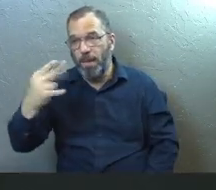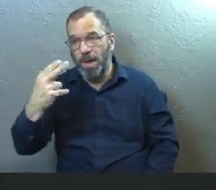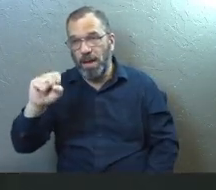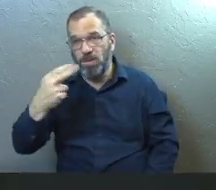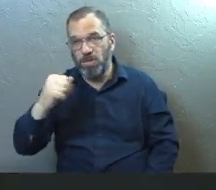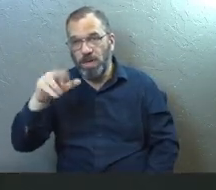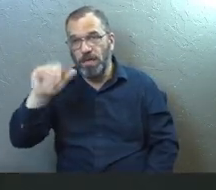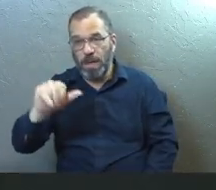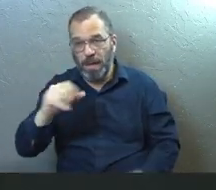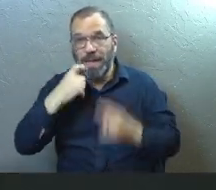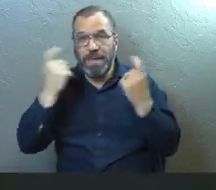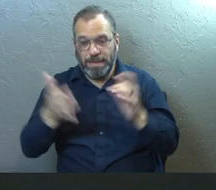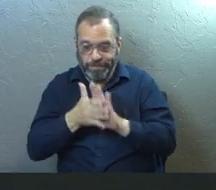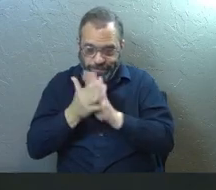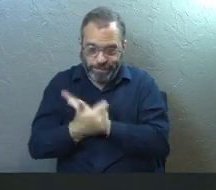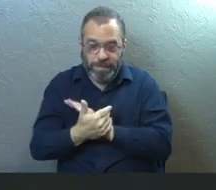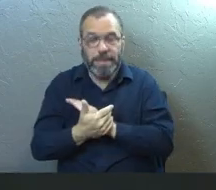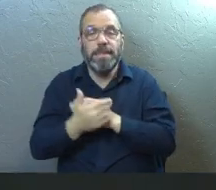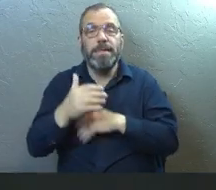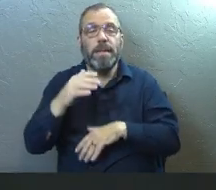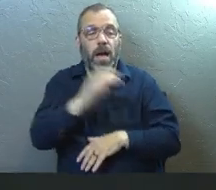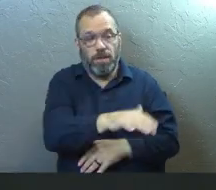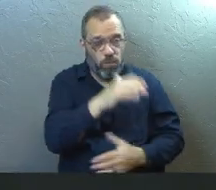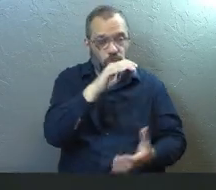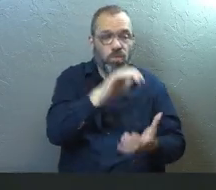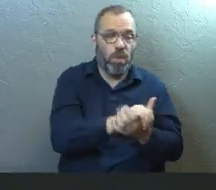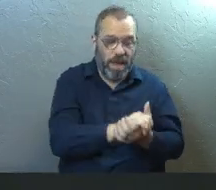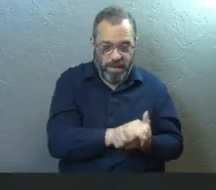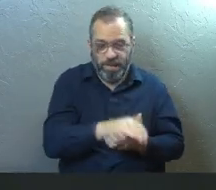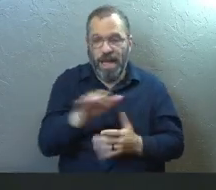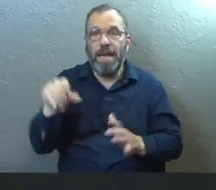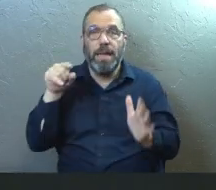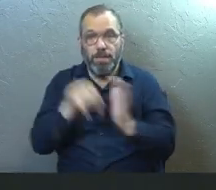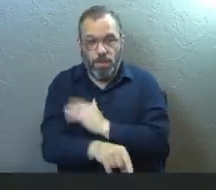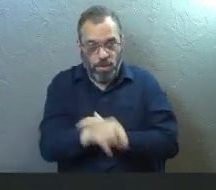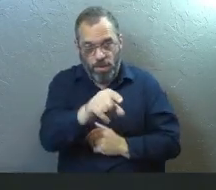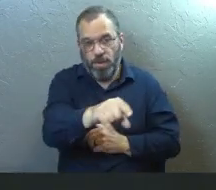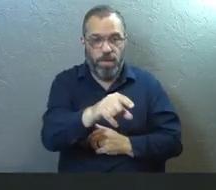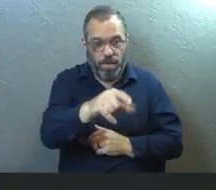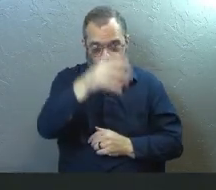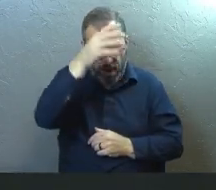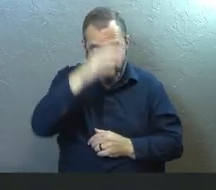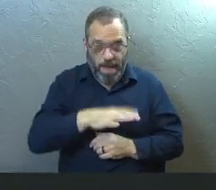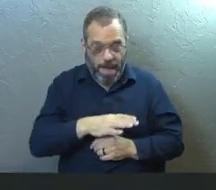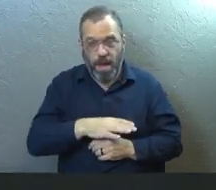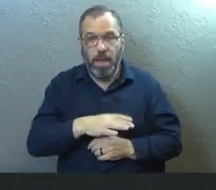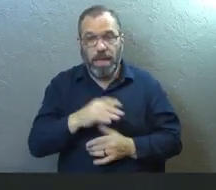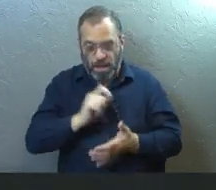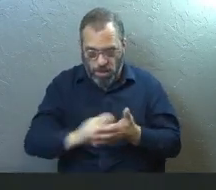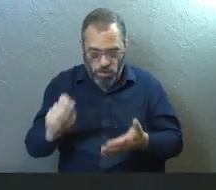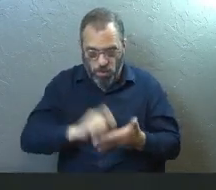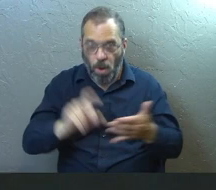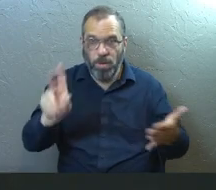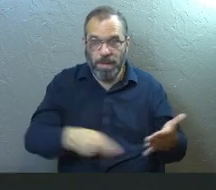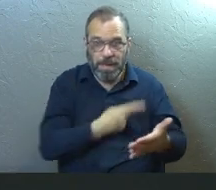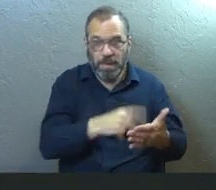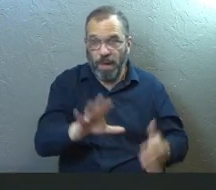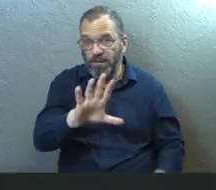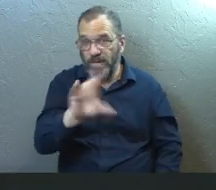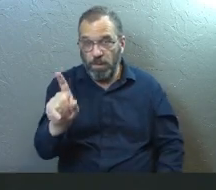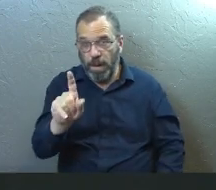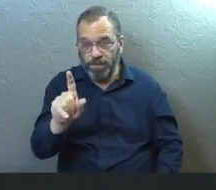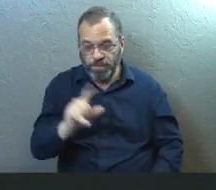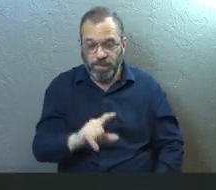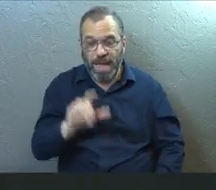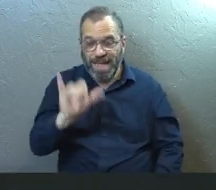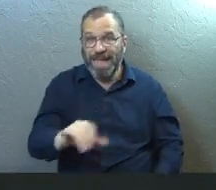sinned against God and he cheated on his spouse and he murdered a man. And when he did, he wrote this Psalm, Psalm 51.